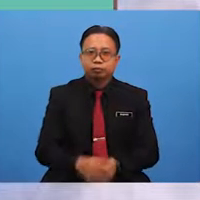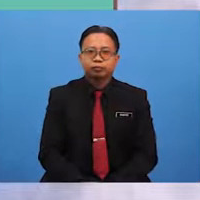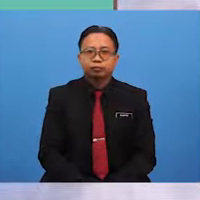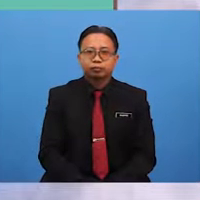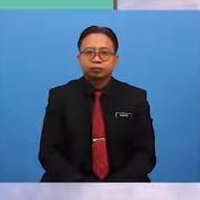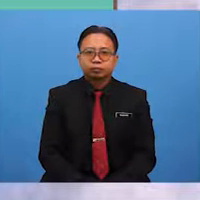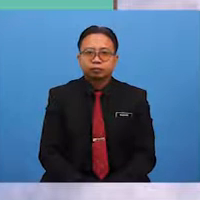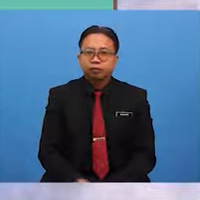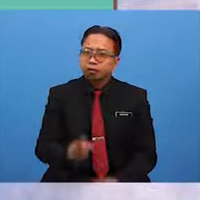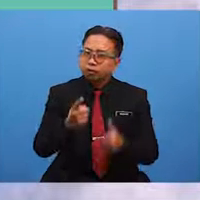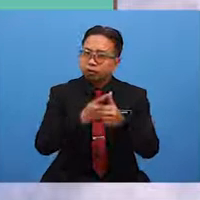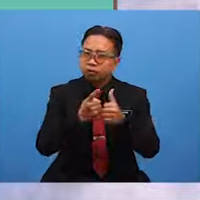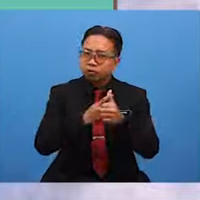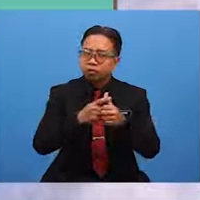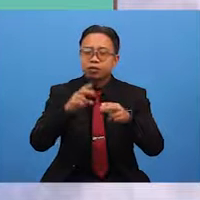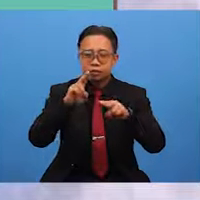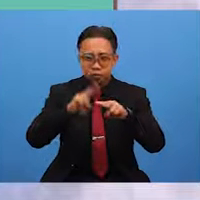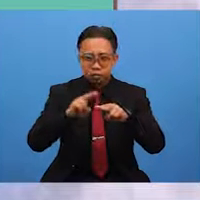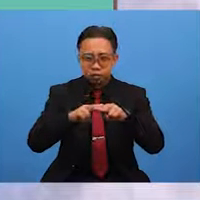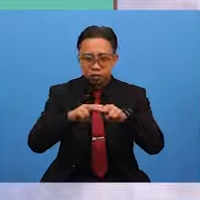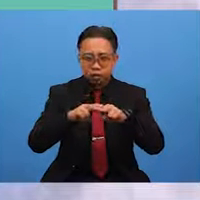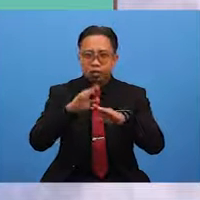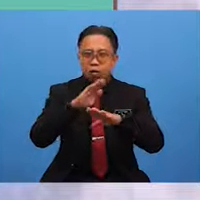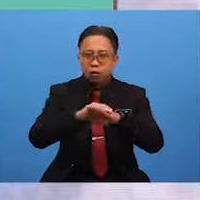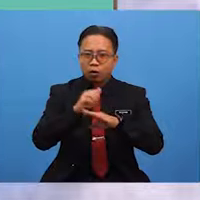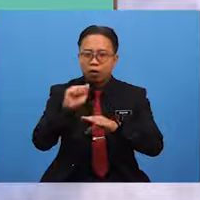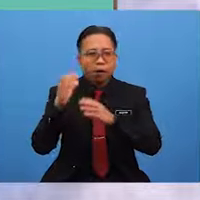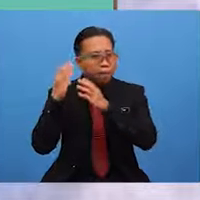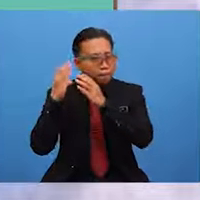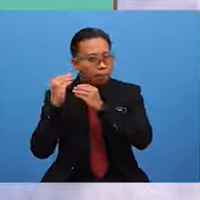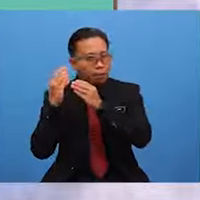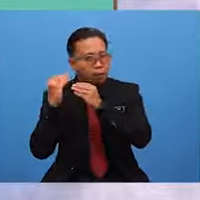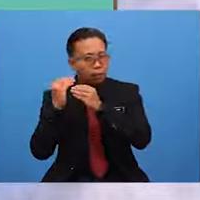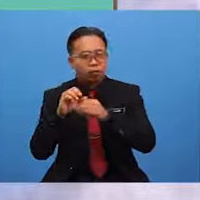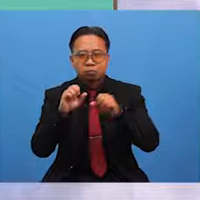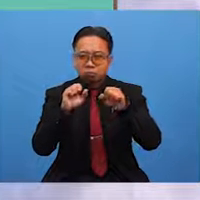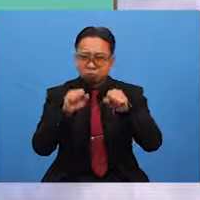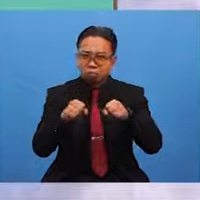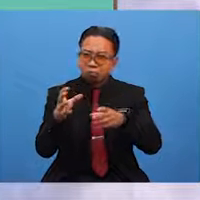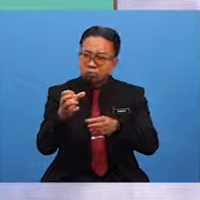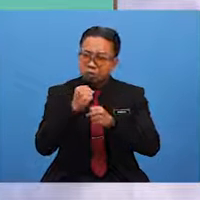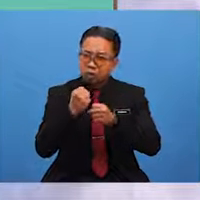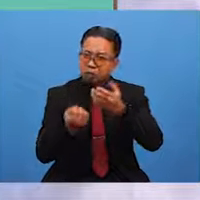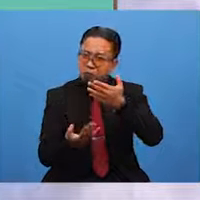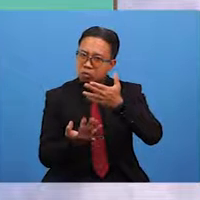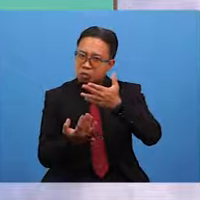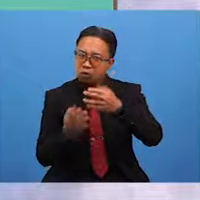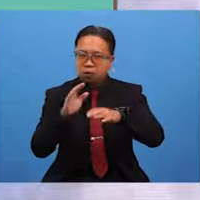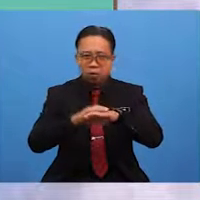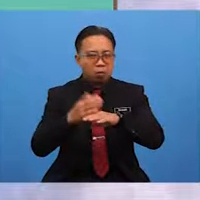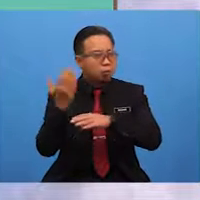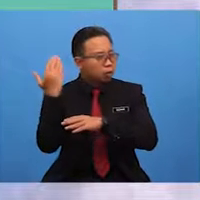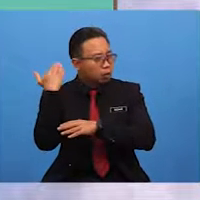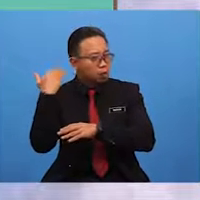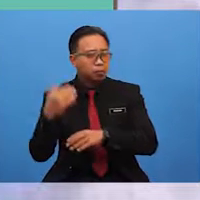The first one is sitting on a pillow will cause you to get boils on your head.